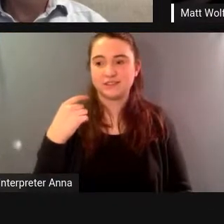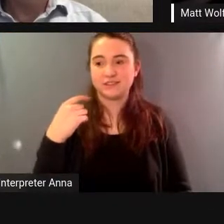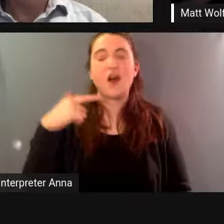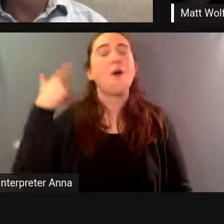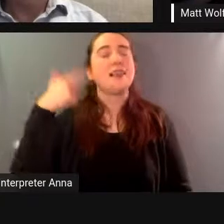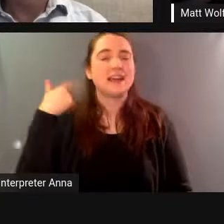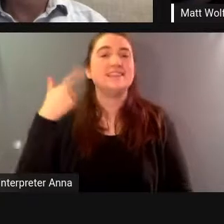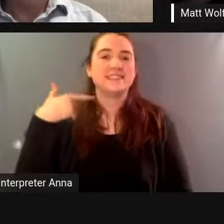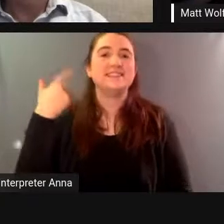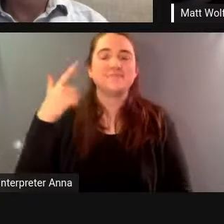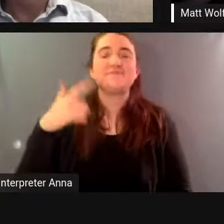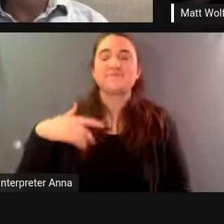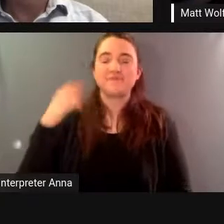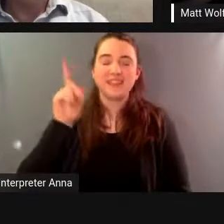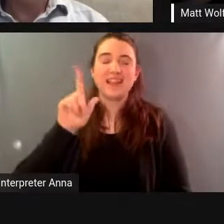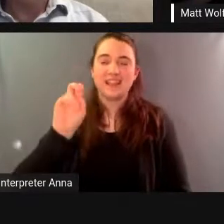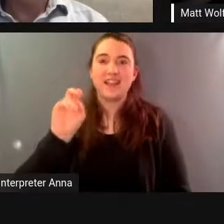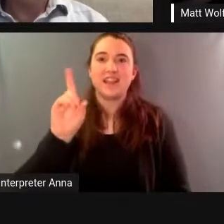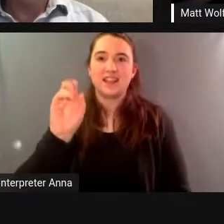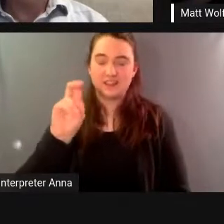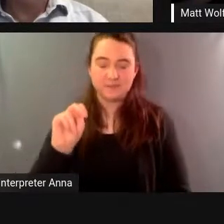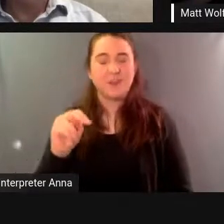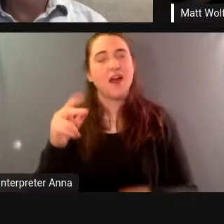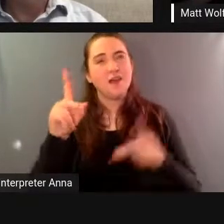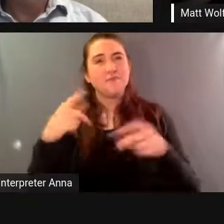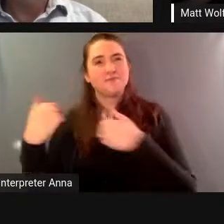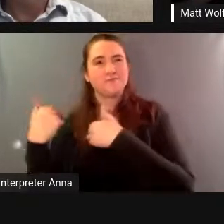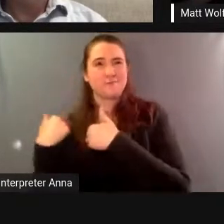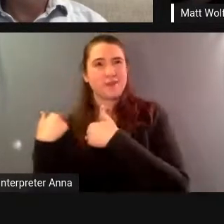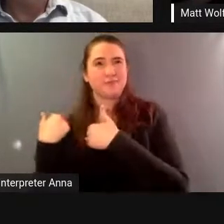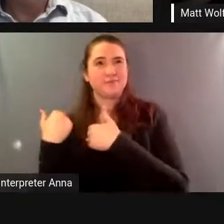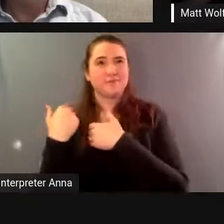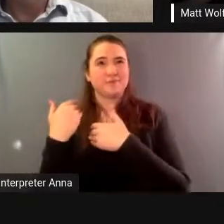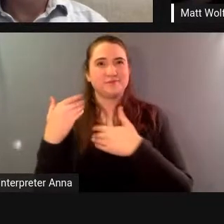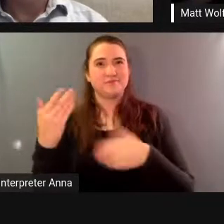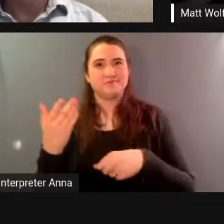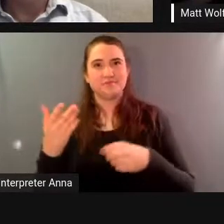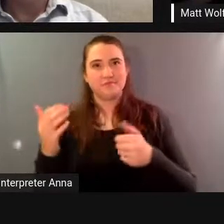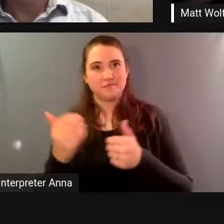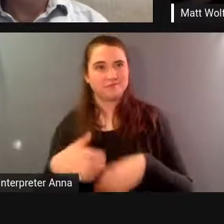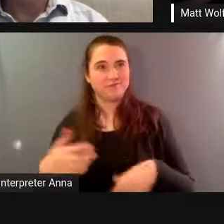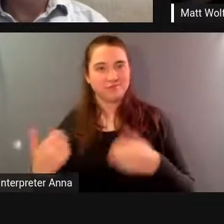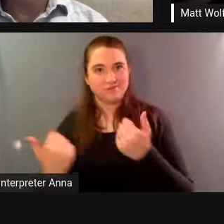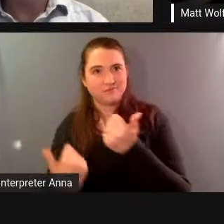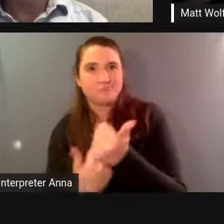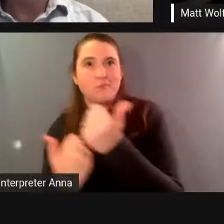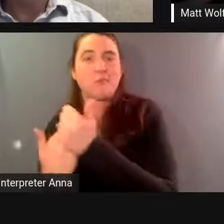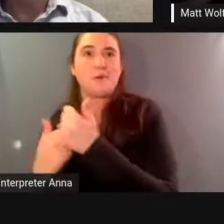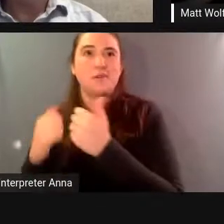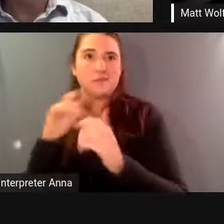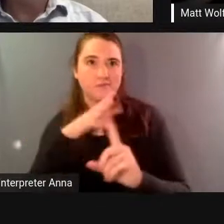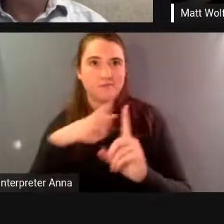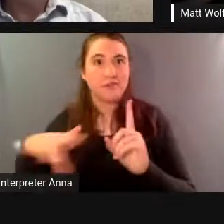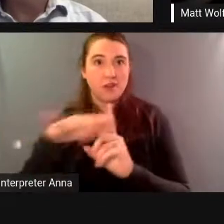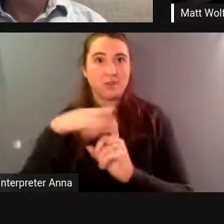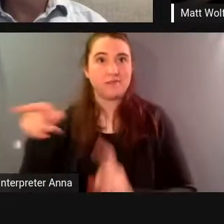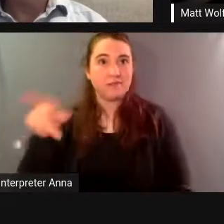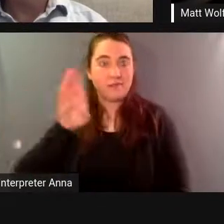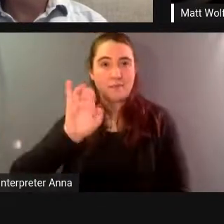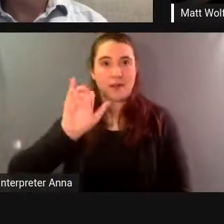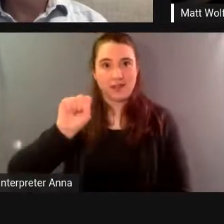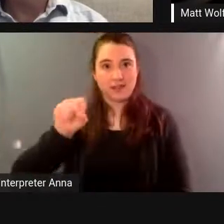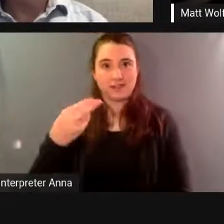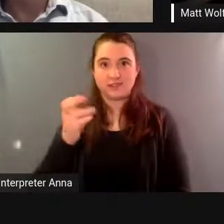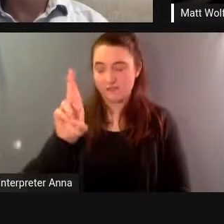for keeping it vibrant and healthy because our lives and our well-being depended on it we're in a different